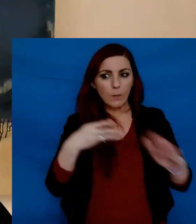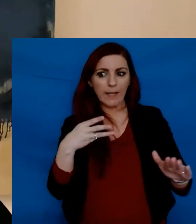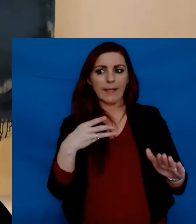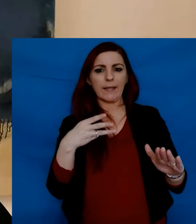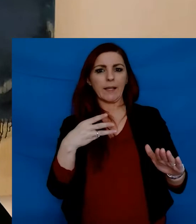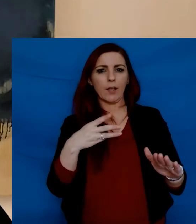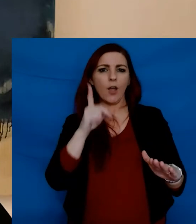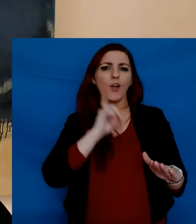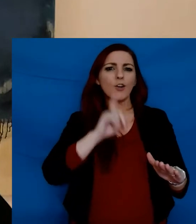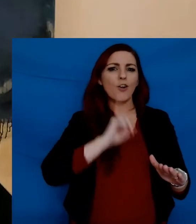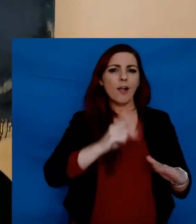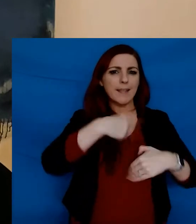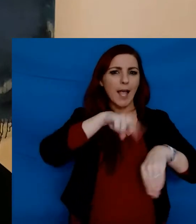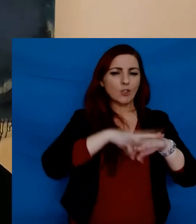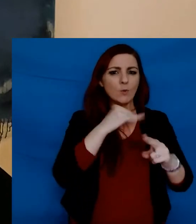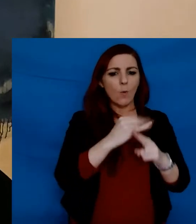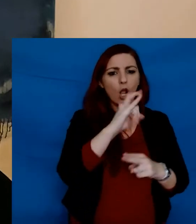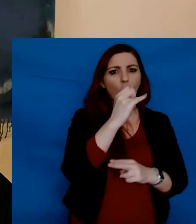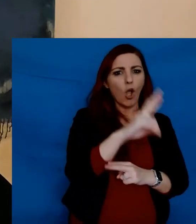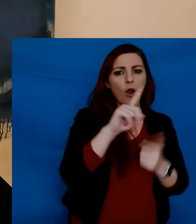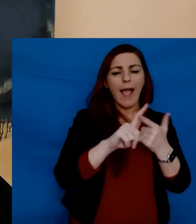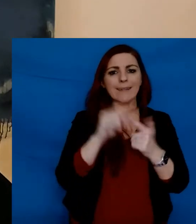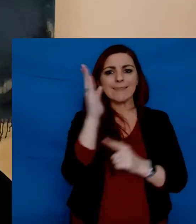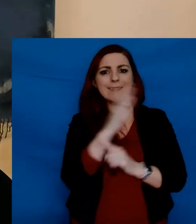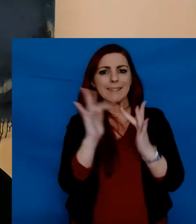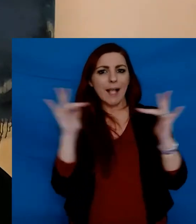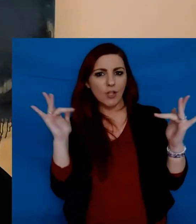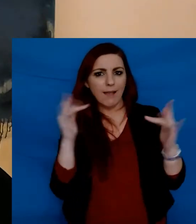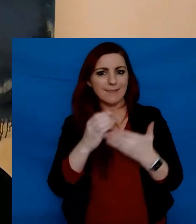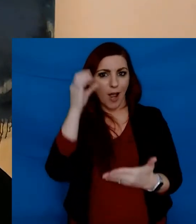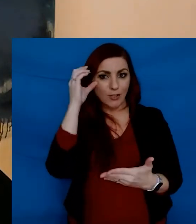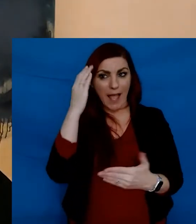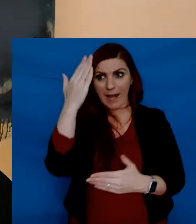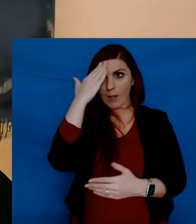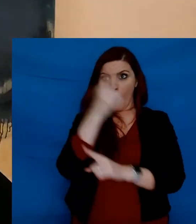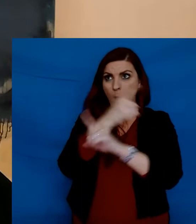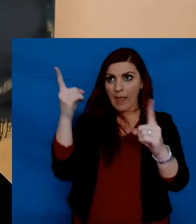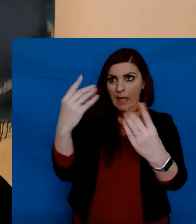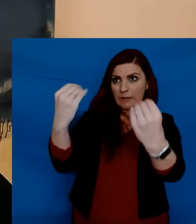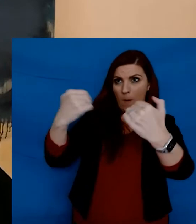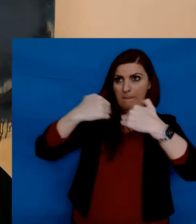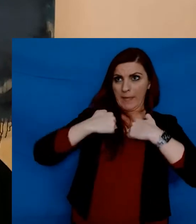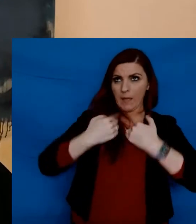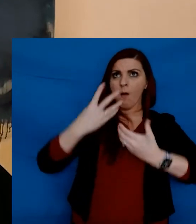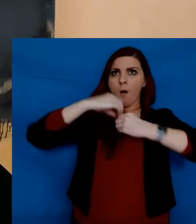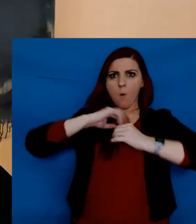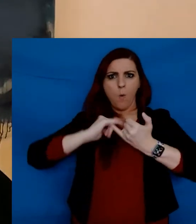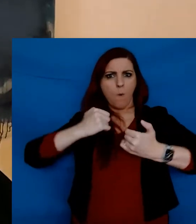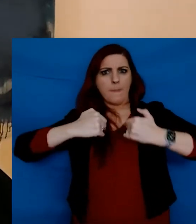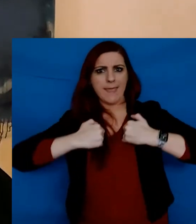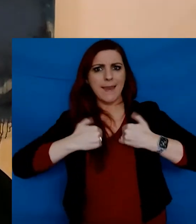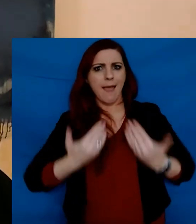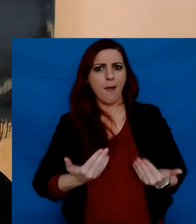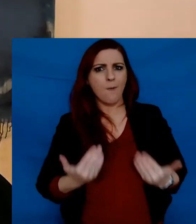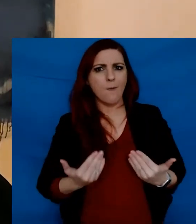next week. Toker Girls National School, and St. Angeles College. And I know how much they made me who I am.